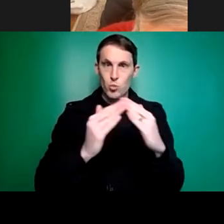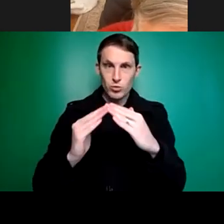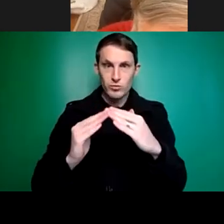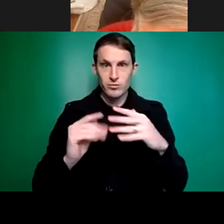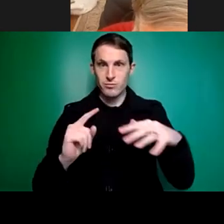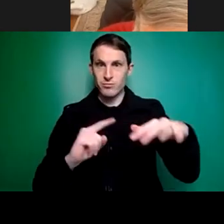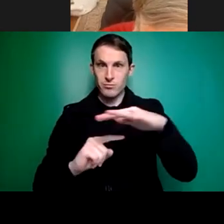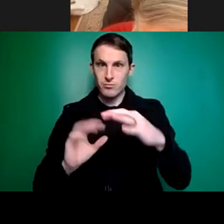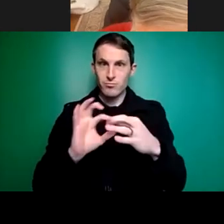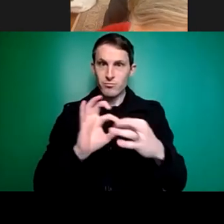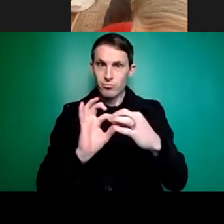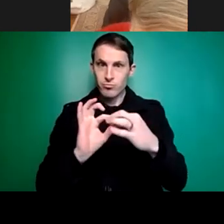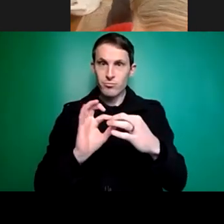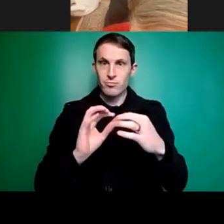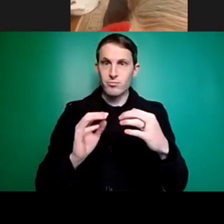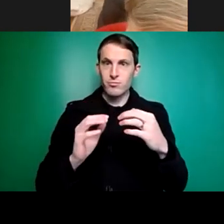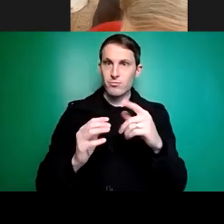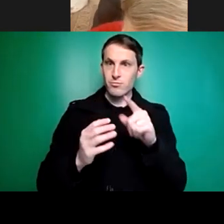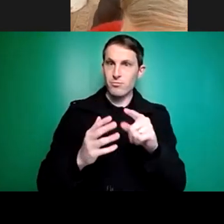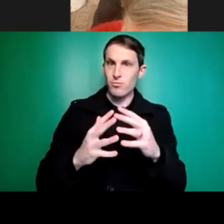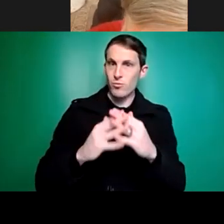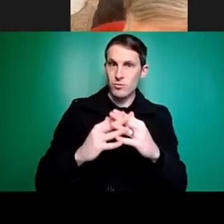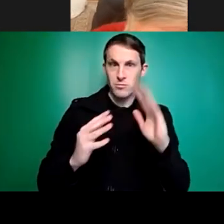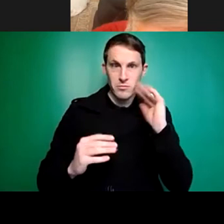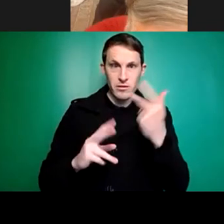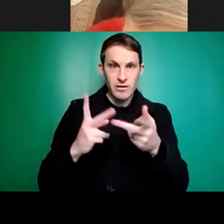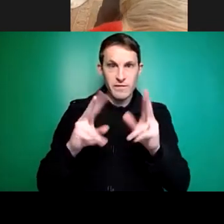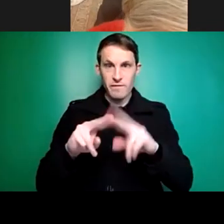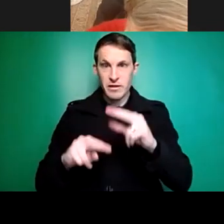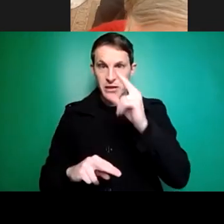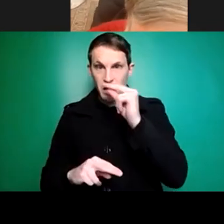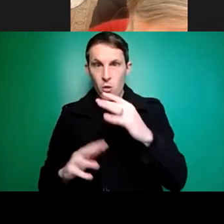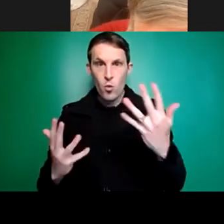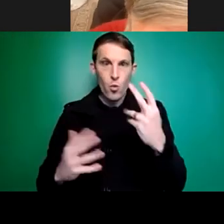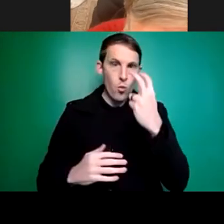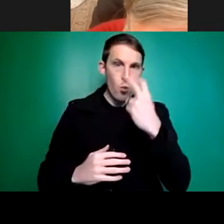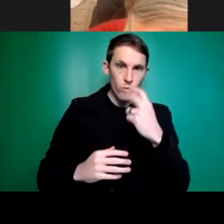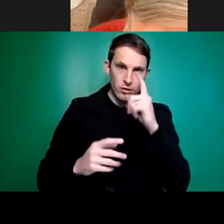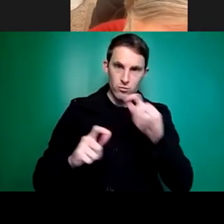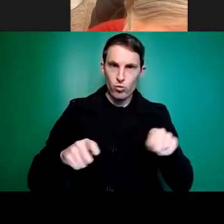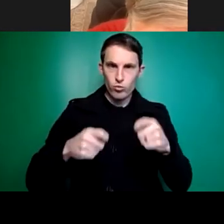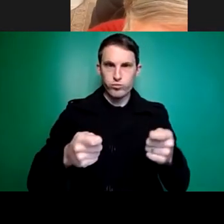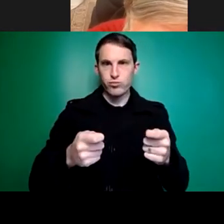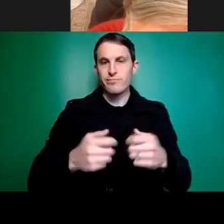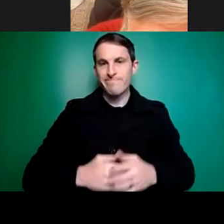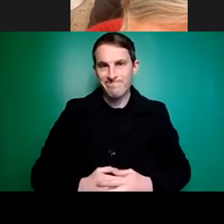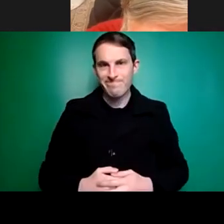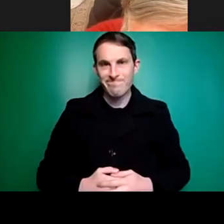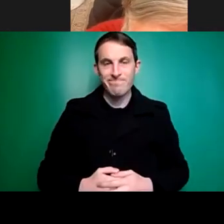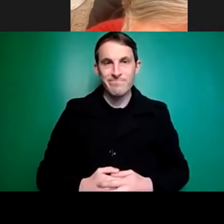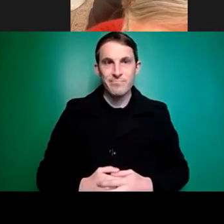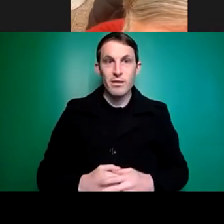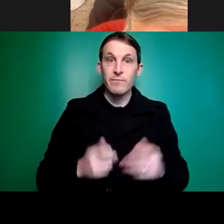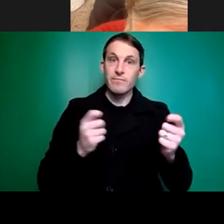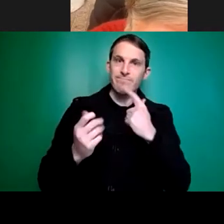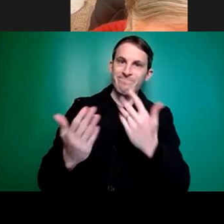put into society, whether they be young or age. Yep. Yep. Thanks, Valerie, and thank you